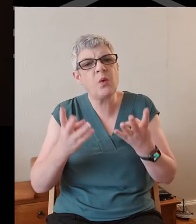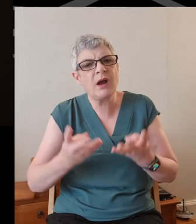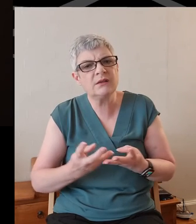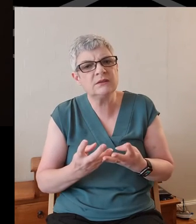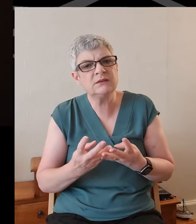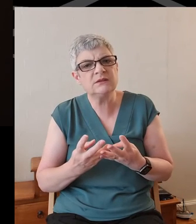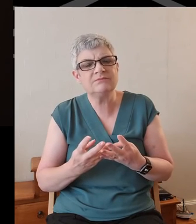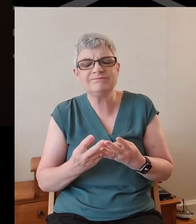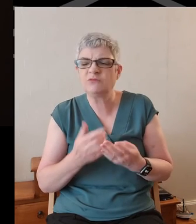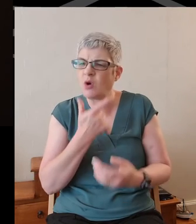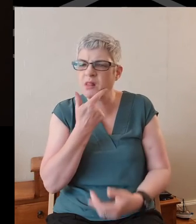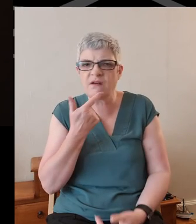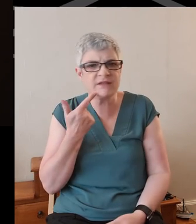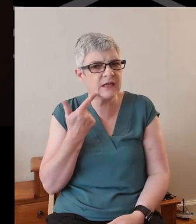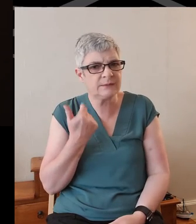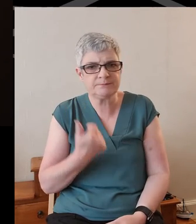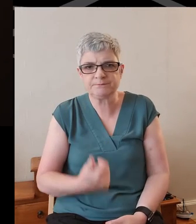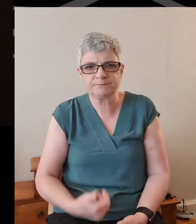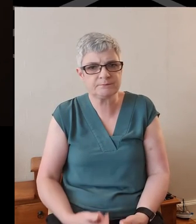very unlovely.